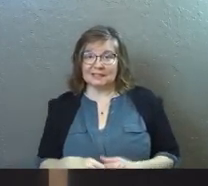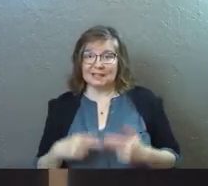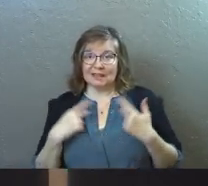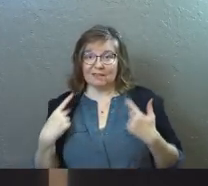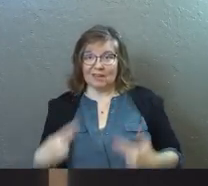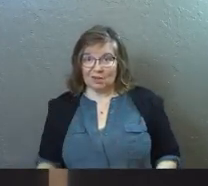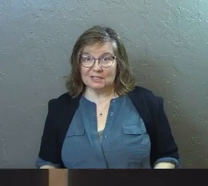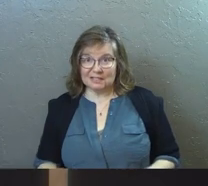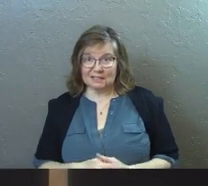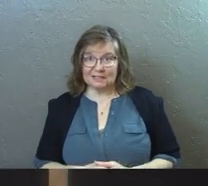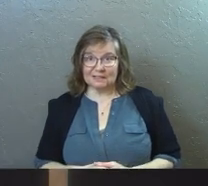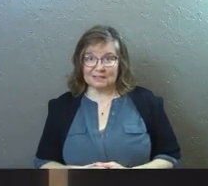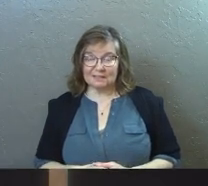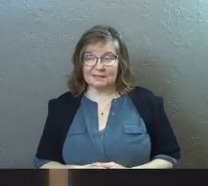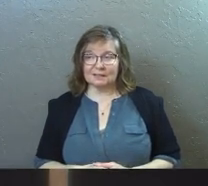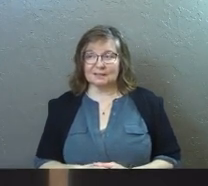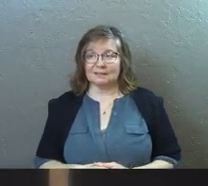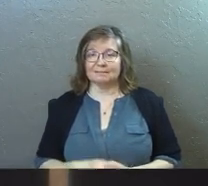Dun, dun, dun.